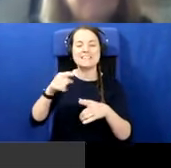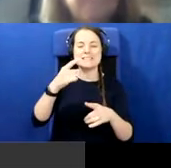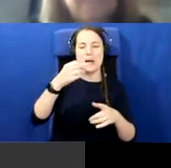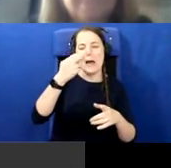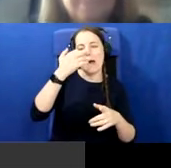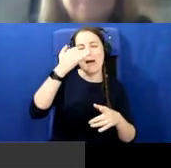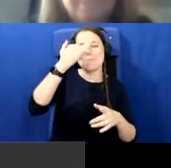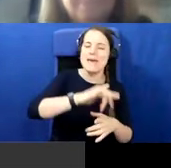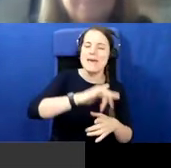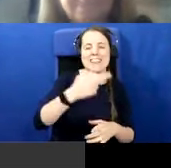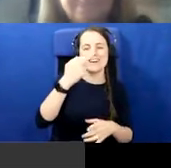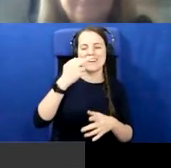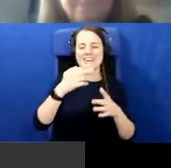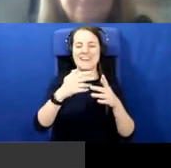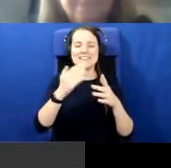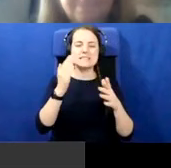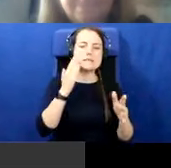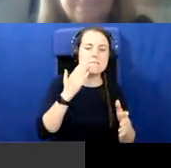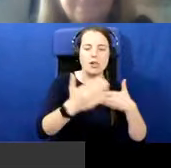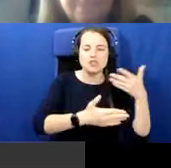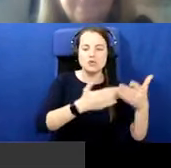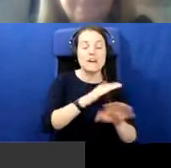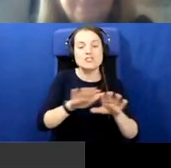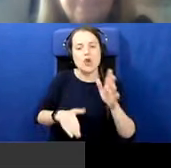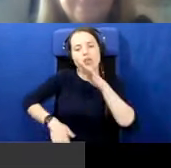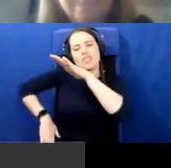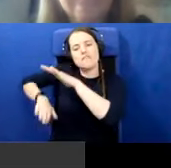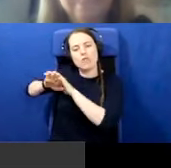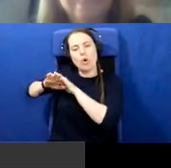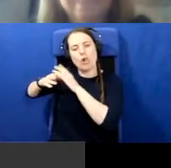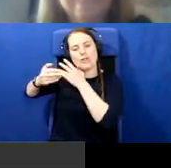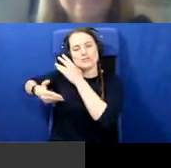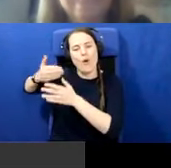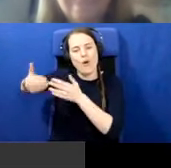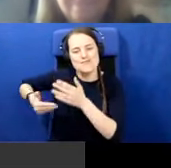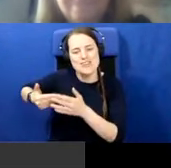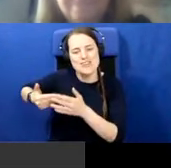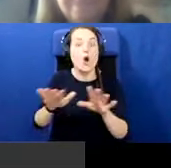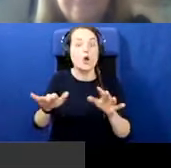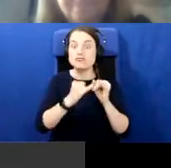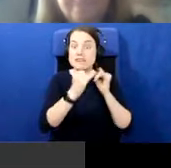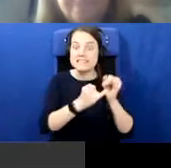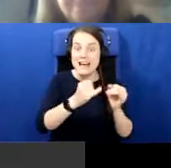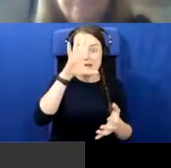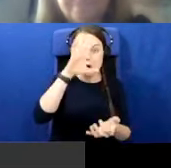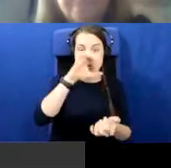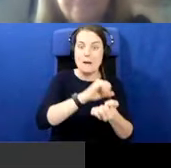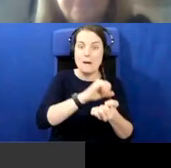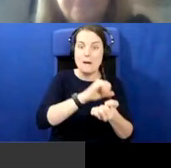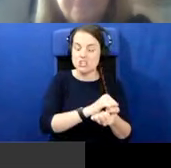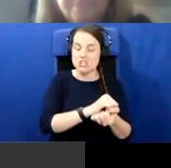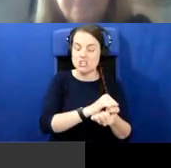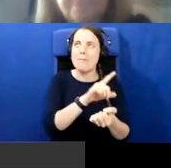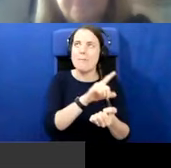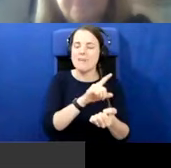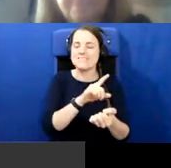It's a simple story that, and I'm not criticising, I'm just saying that it's a simple story, a simple narrative that contains the grain of